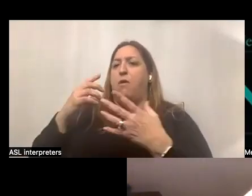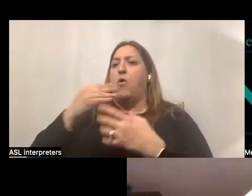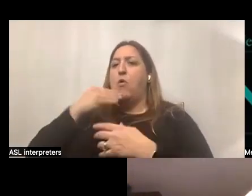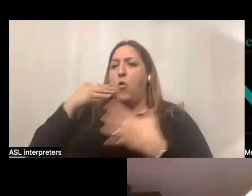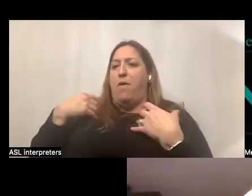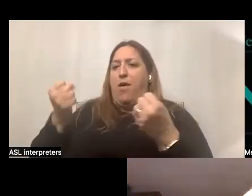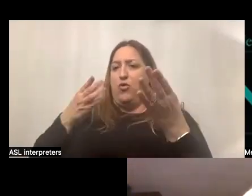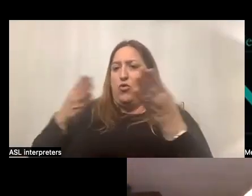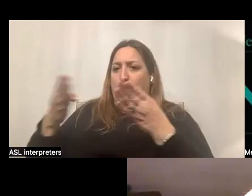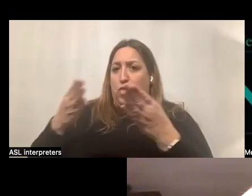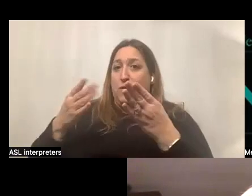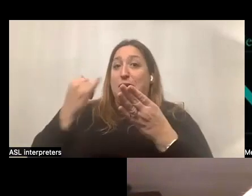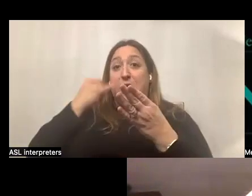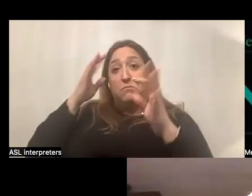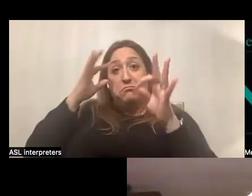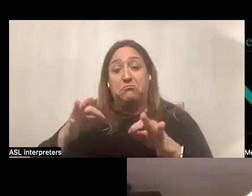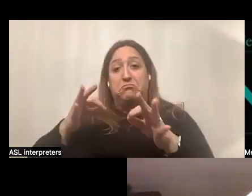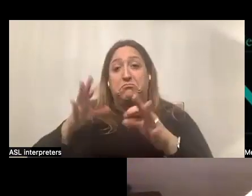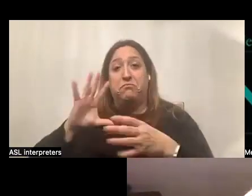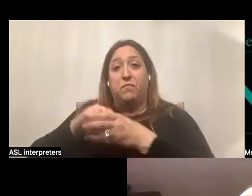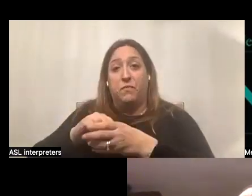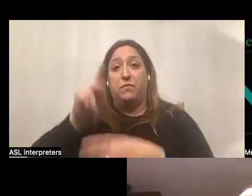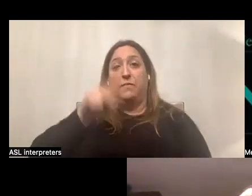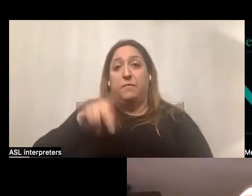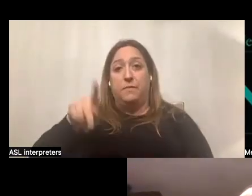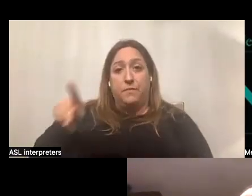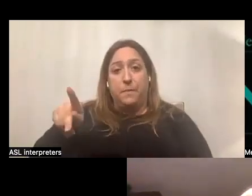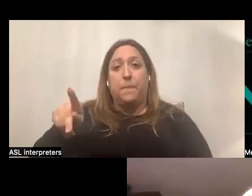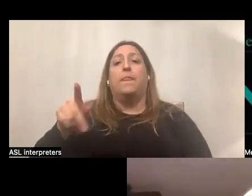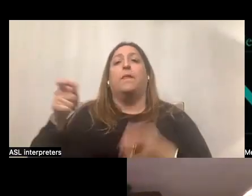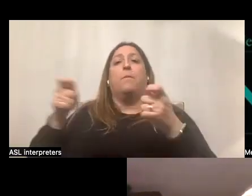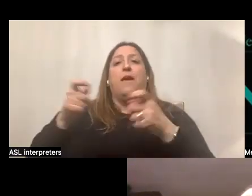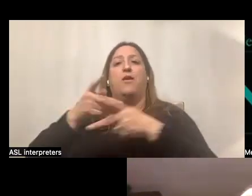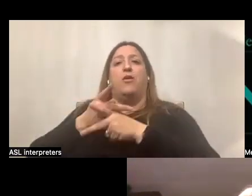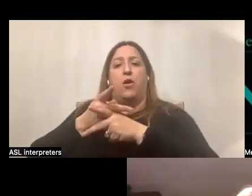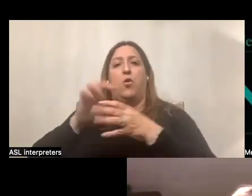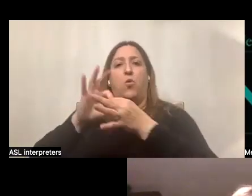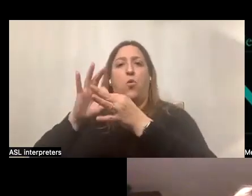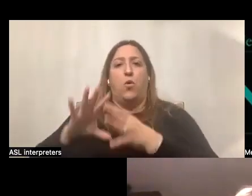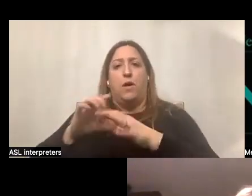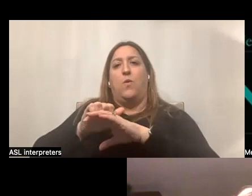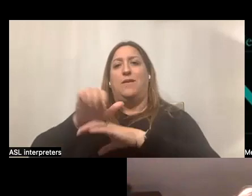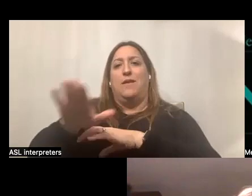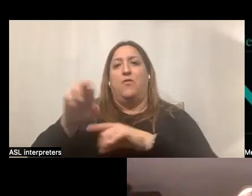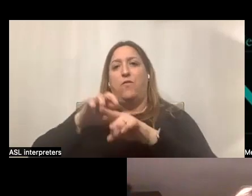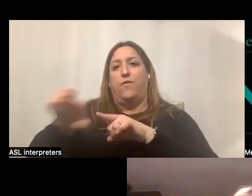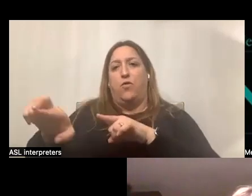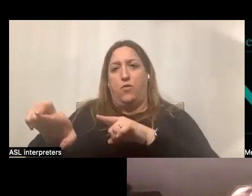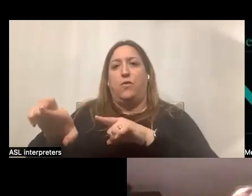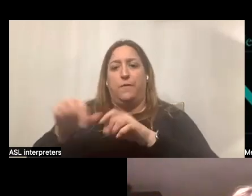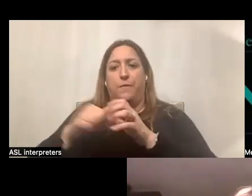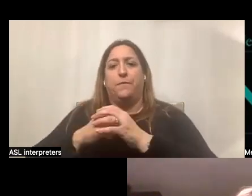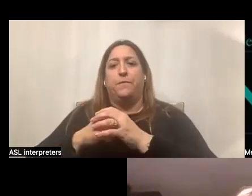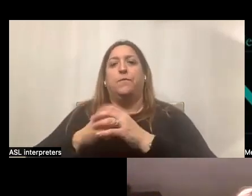if you opt to engage with the personal preference program, your managed care coordinator will send you a referral and